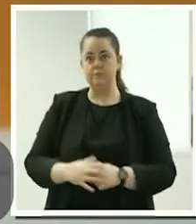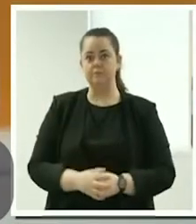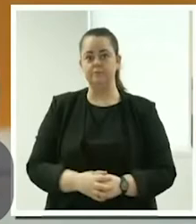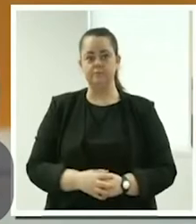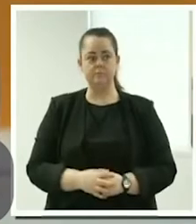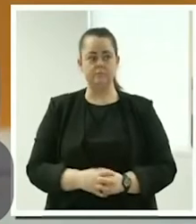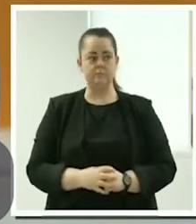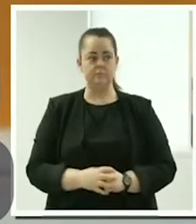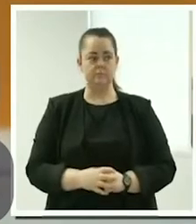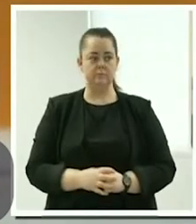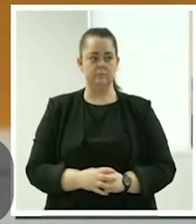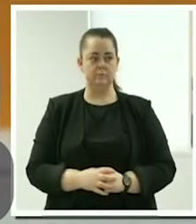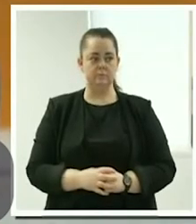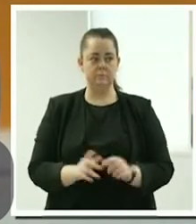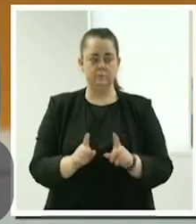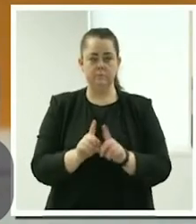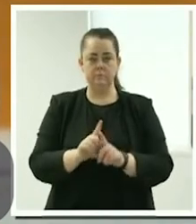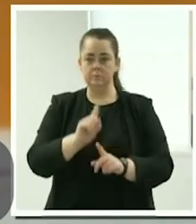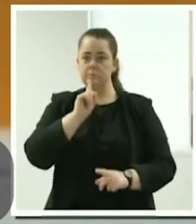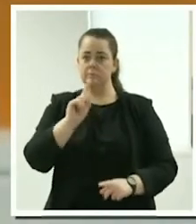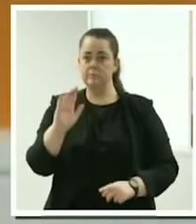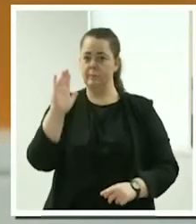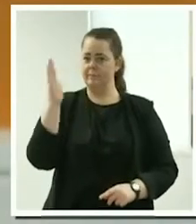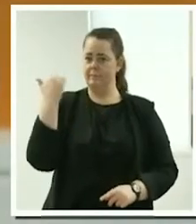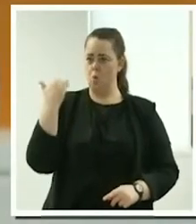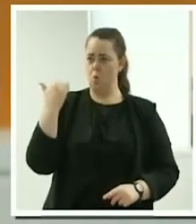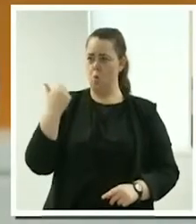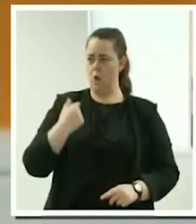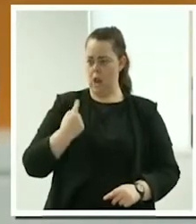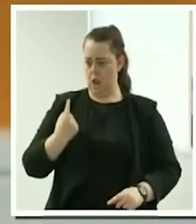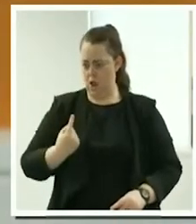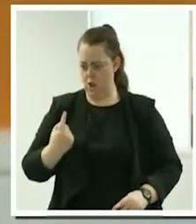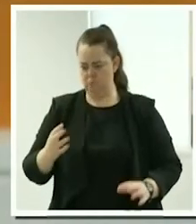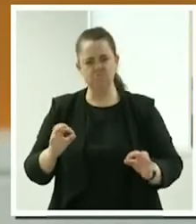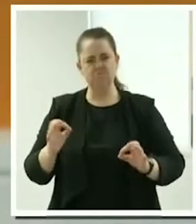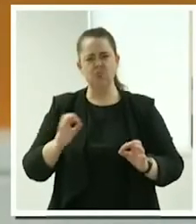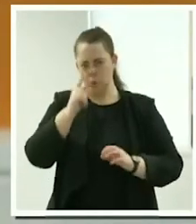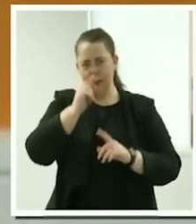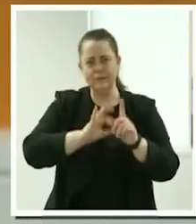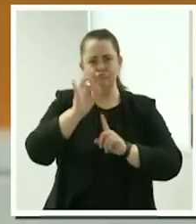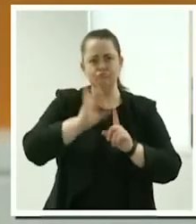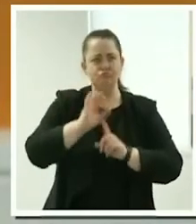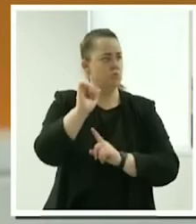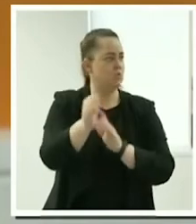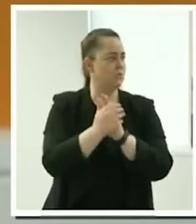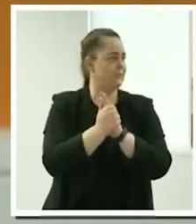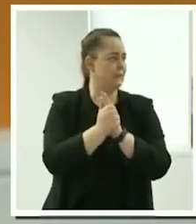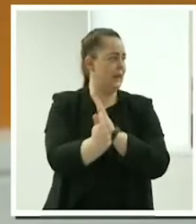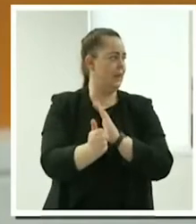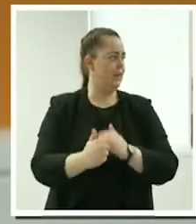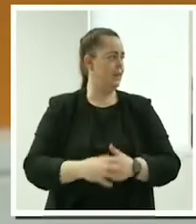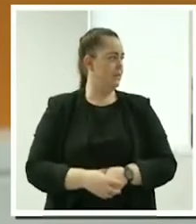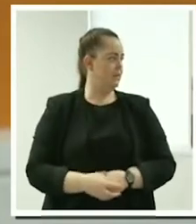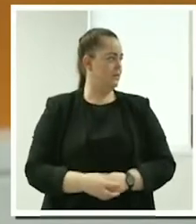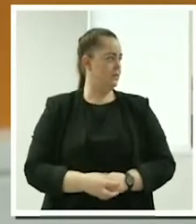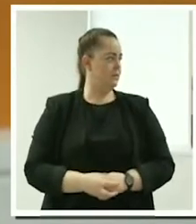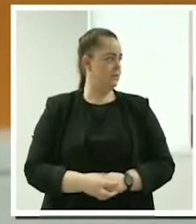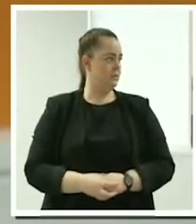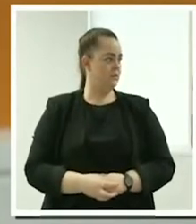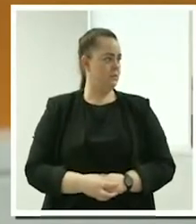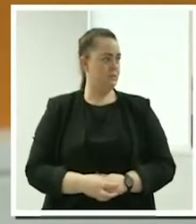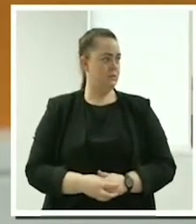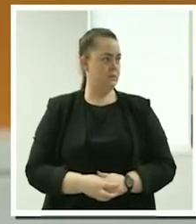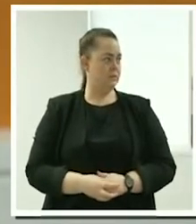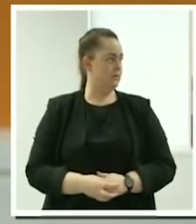so you'll, that's what I was saying before, you're not alone so you can up your skill level all the time, you can learn and educate